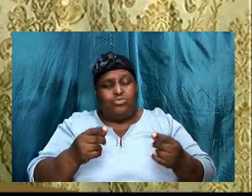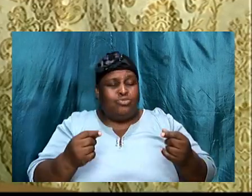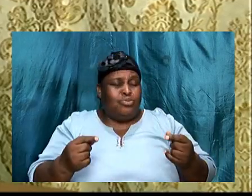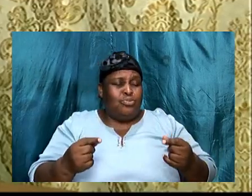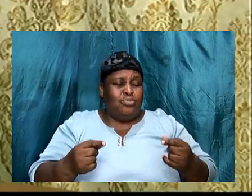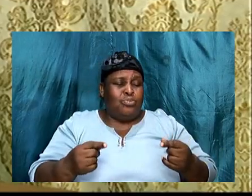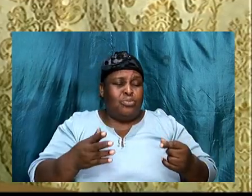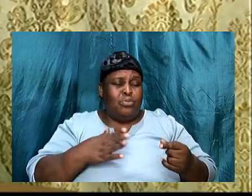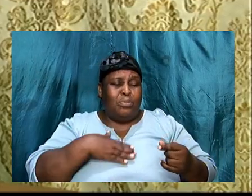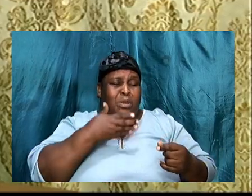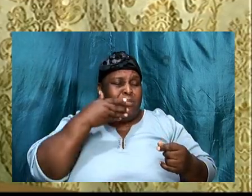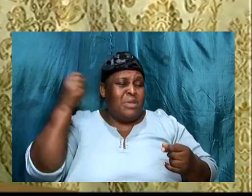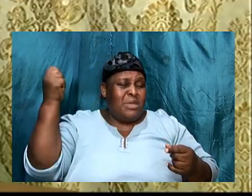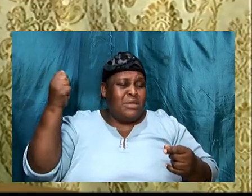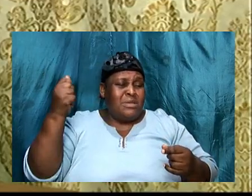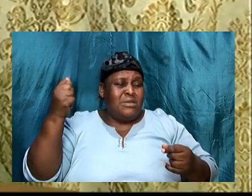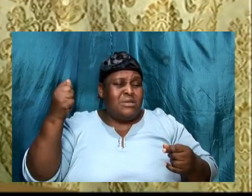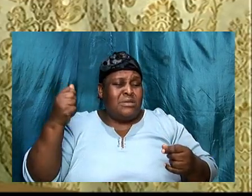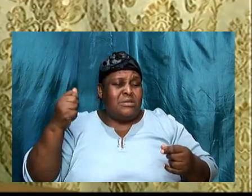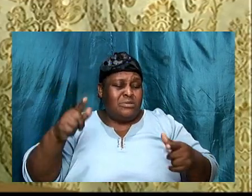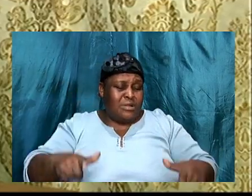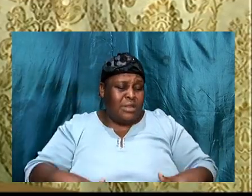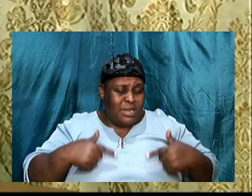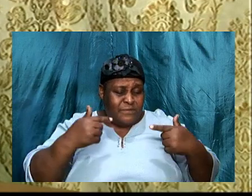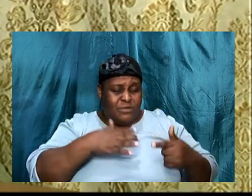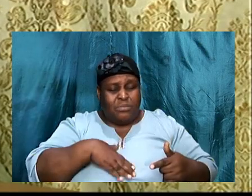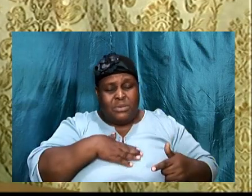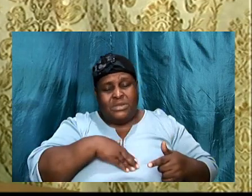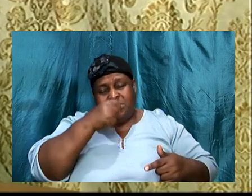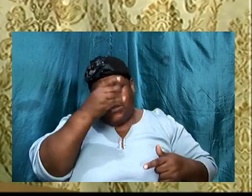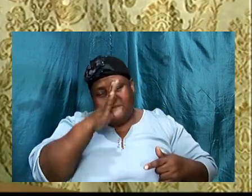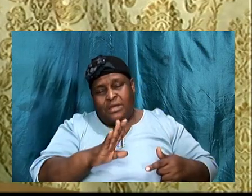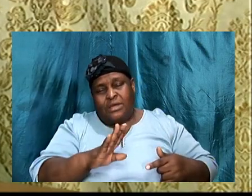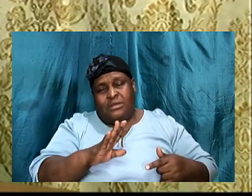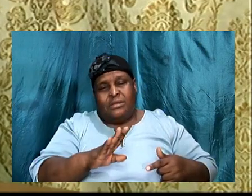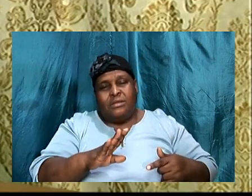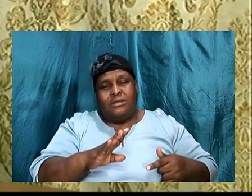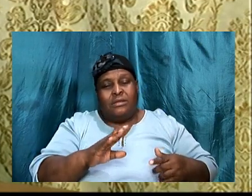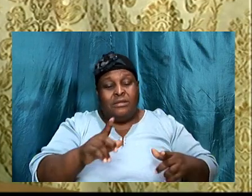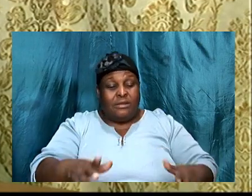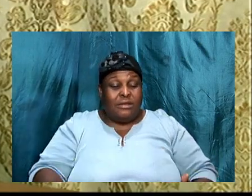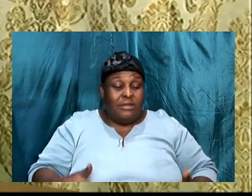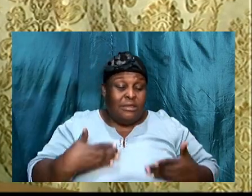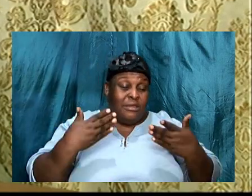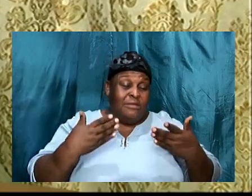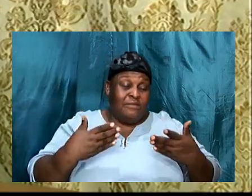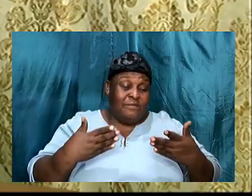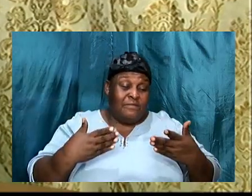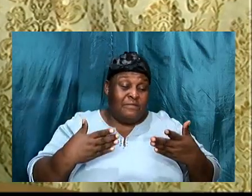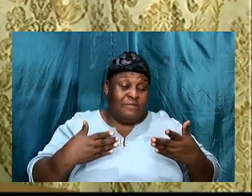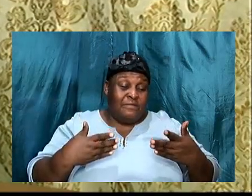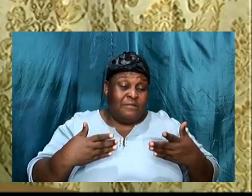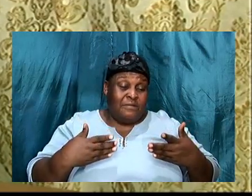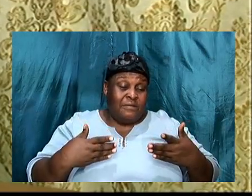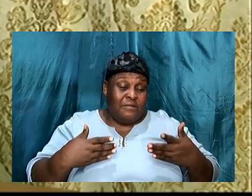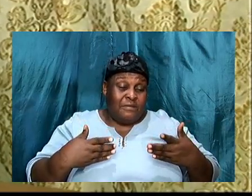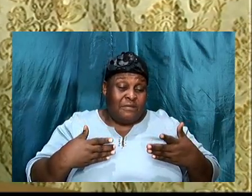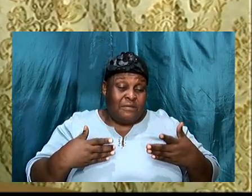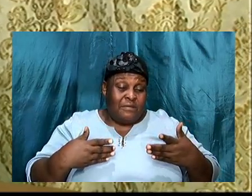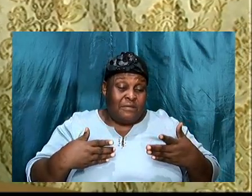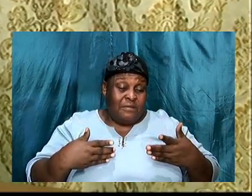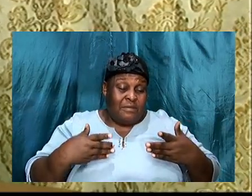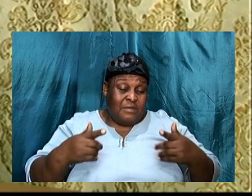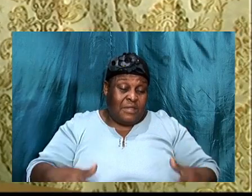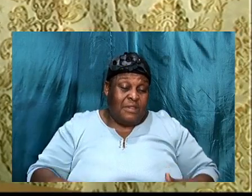to live, to please Him, live according to His will. If God is